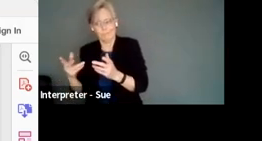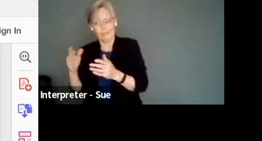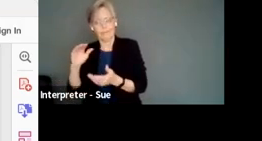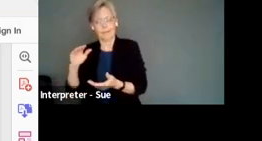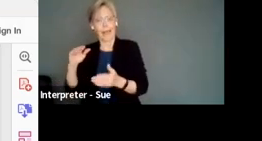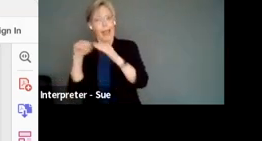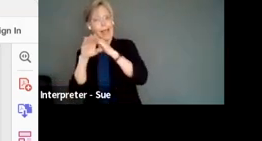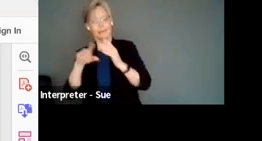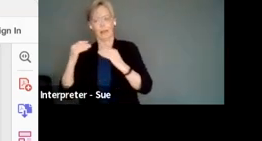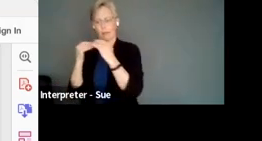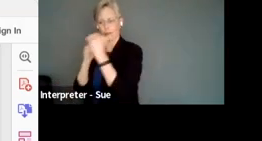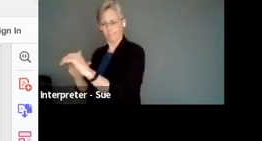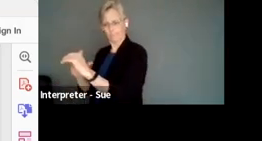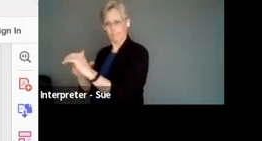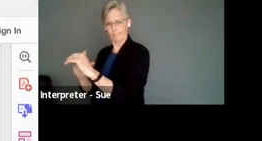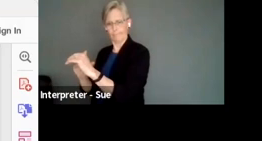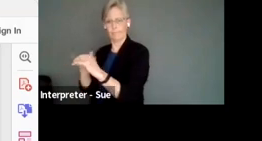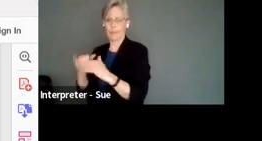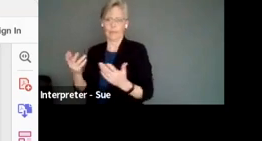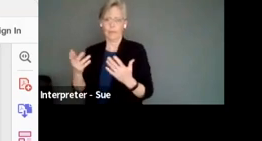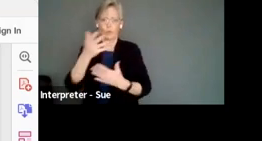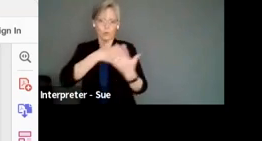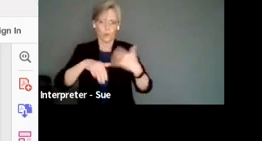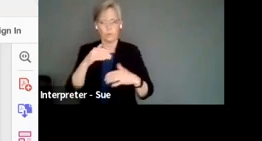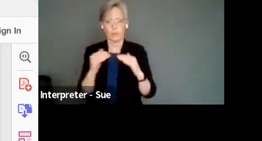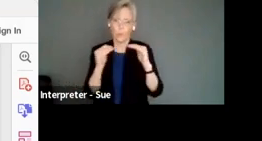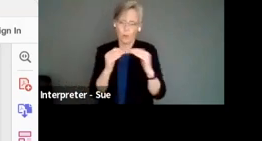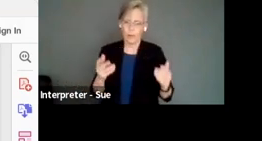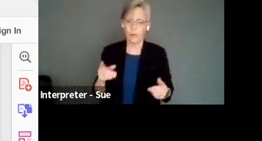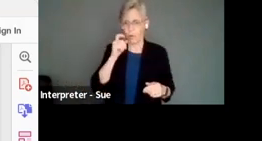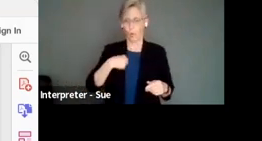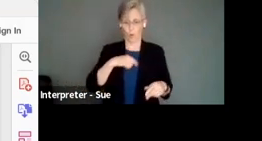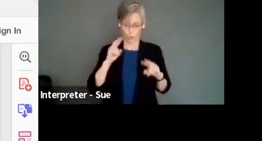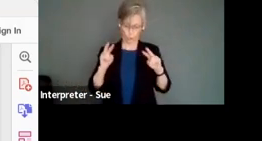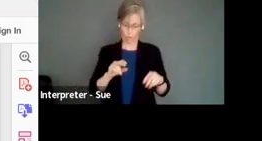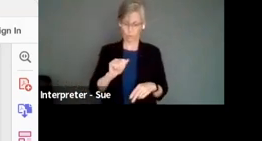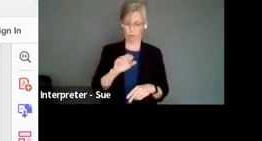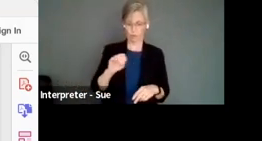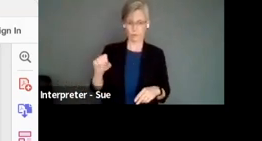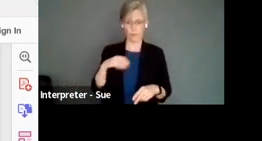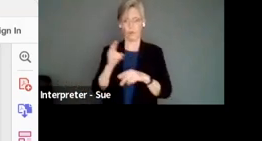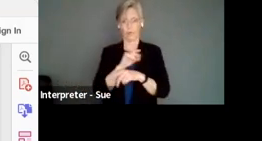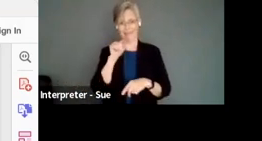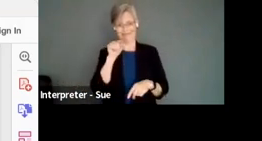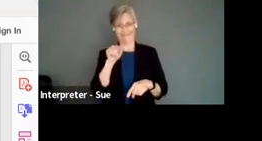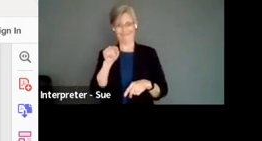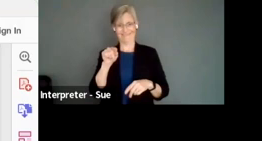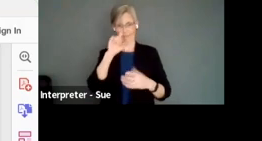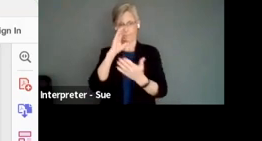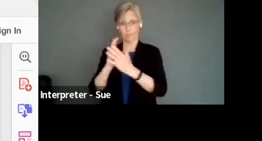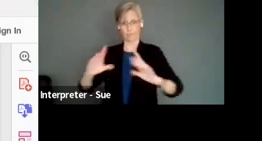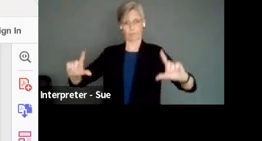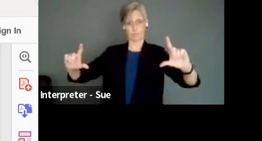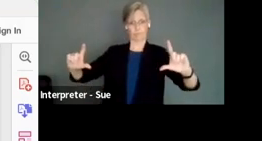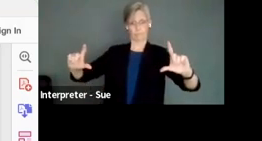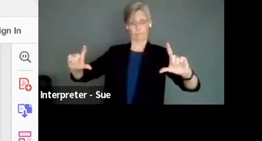that's where that social equality comes into it. So I would encourage all of us who are looking at access to start using this framework. Do we have